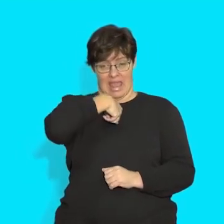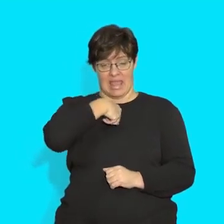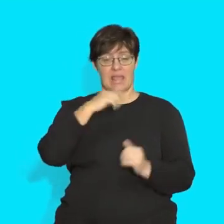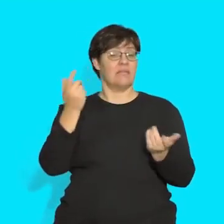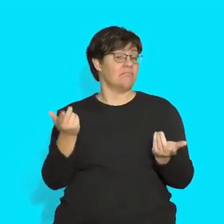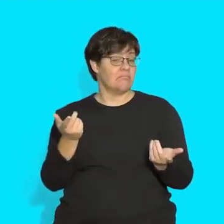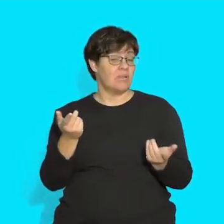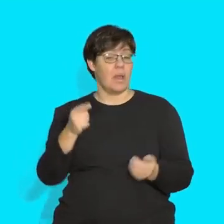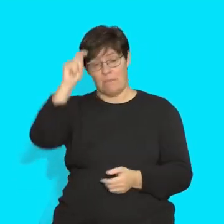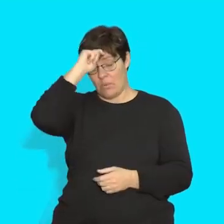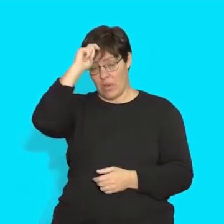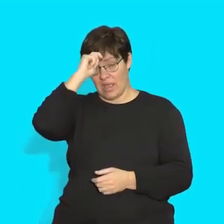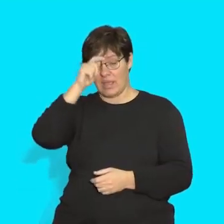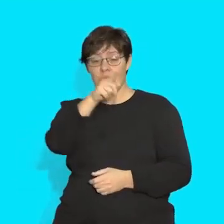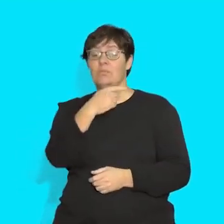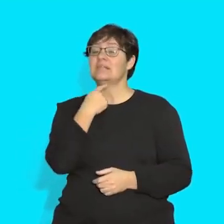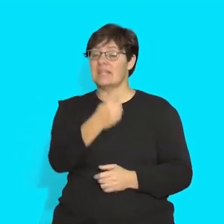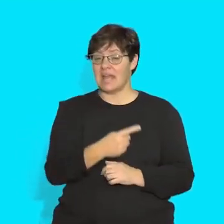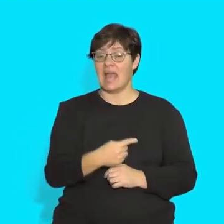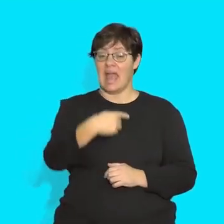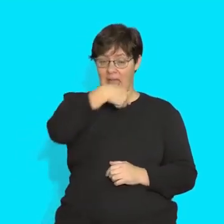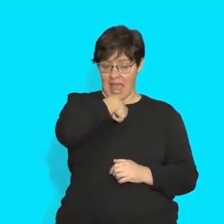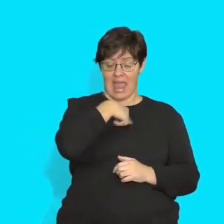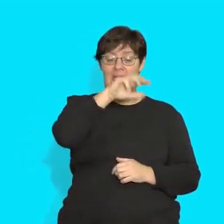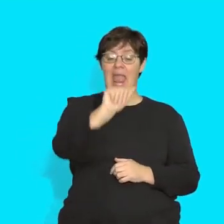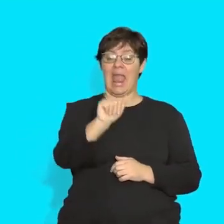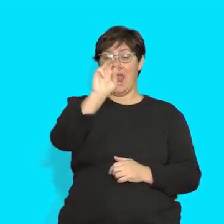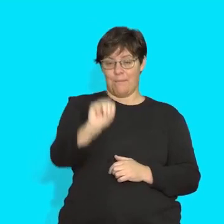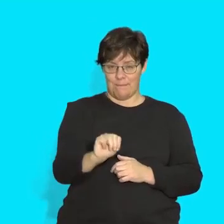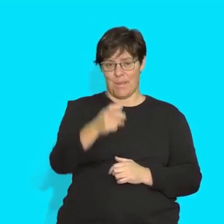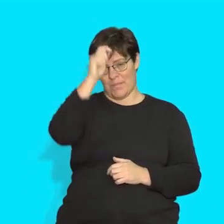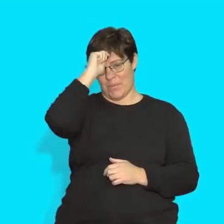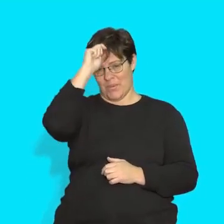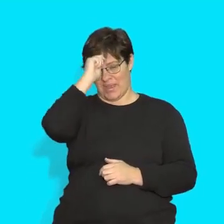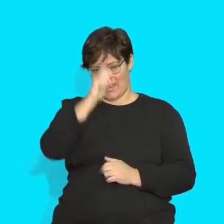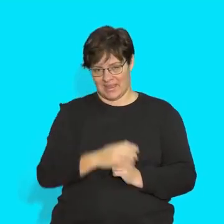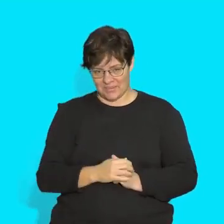a boy, you must say, I am a boy.